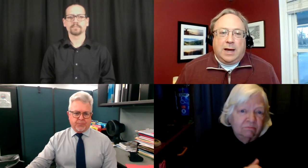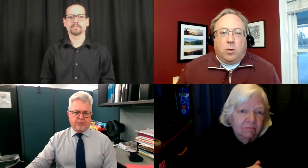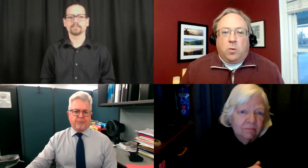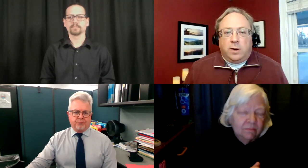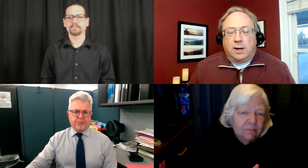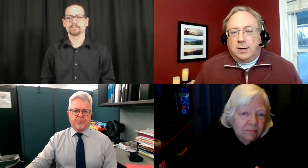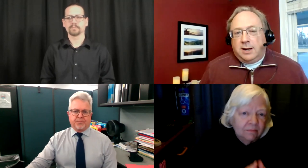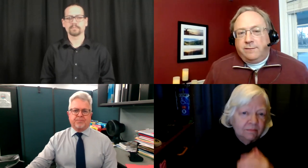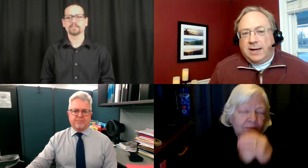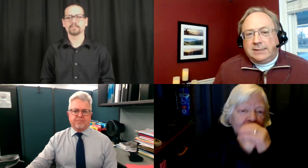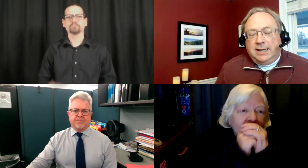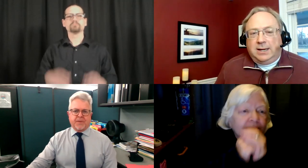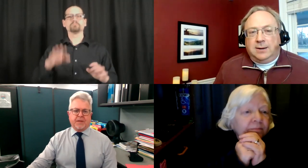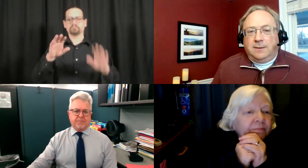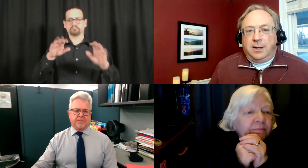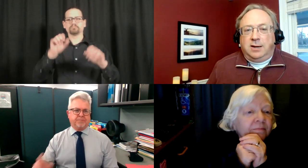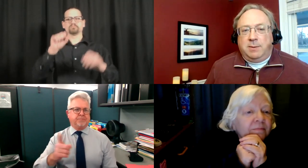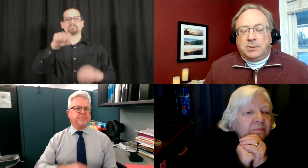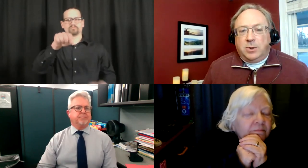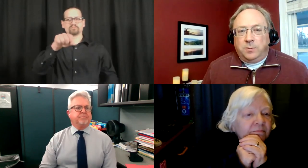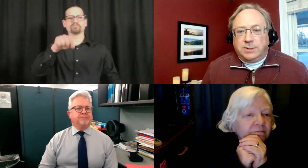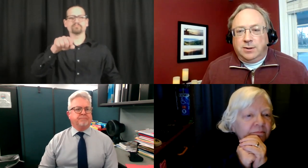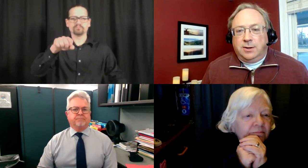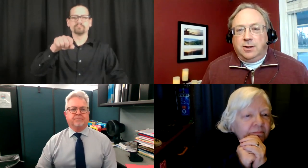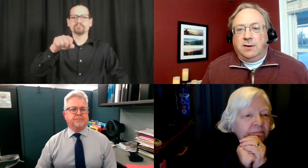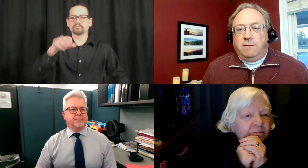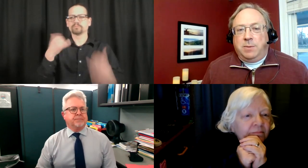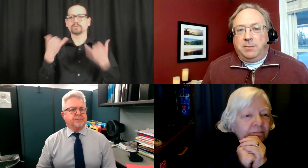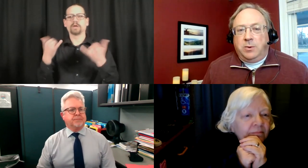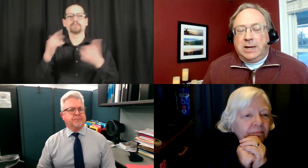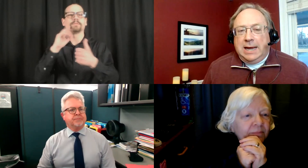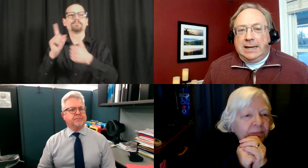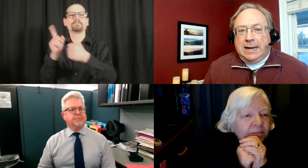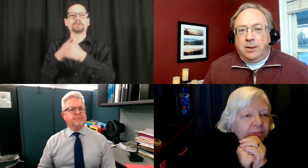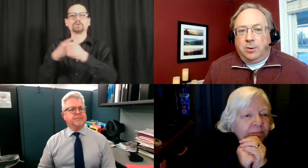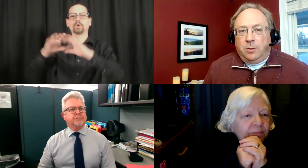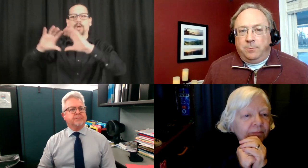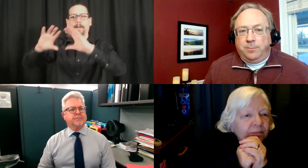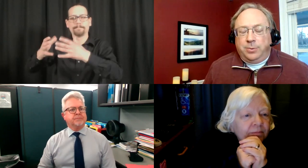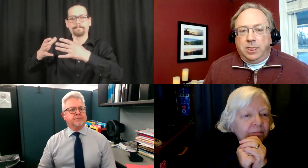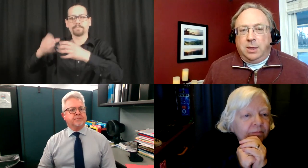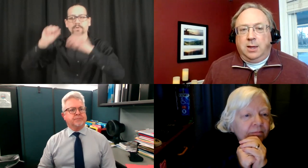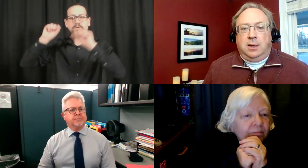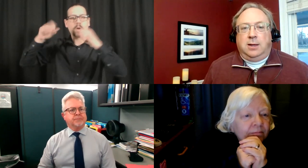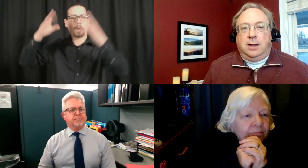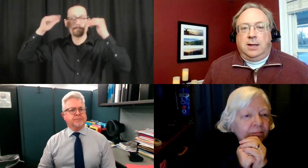Right now, we're working on getting vaccine into people's homes for people who can't get out of their home.